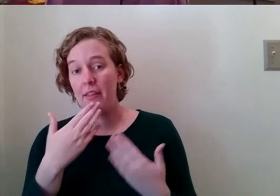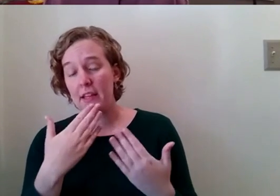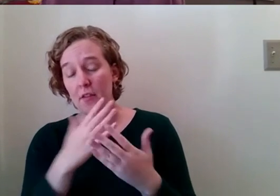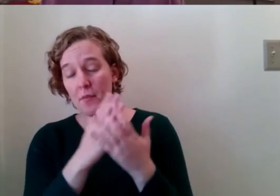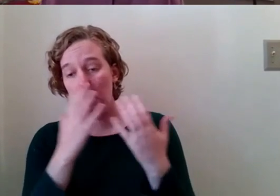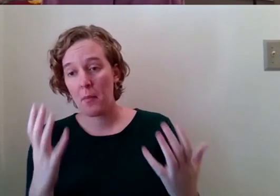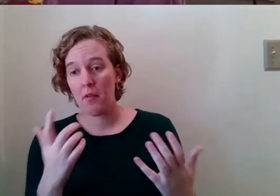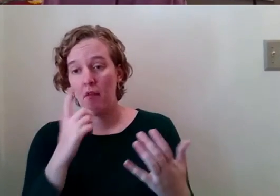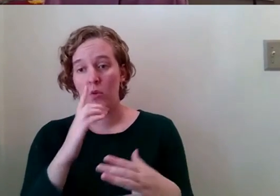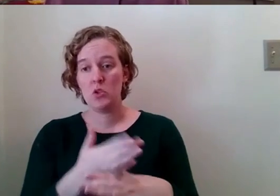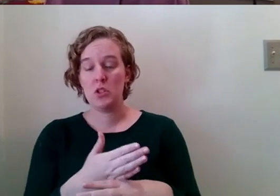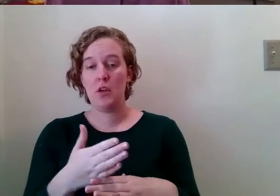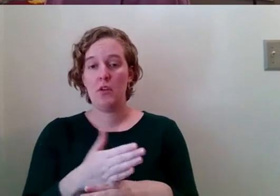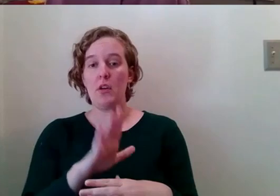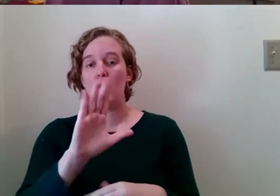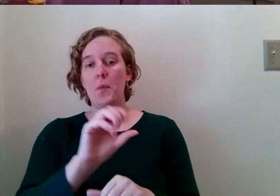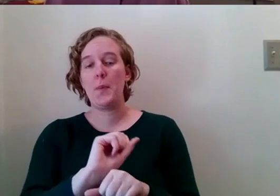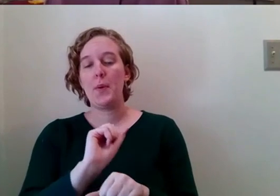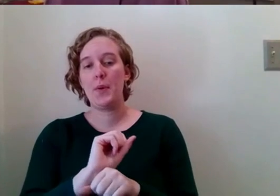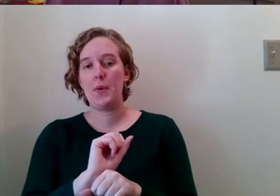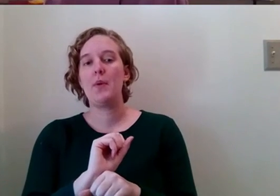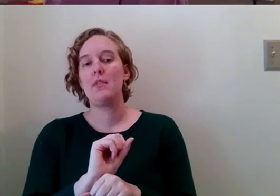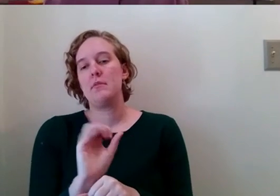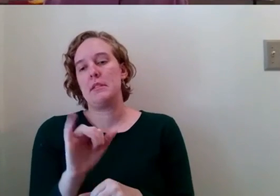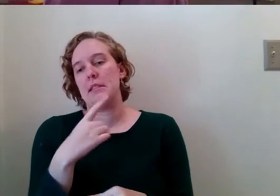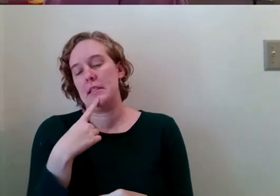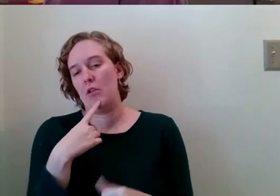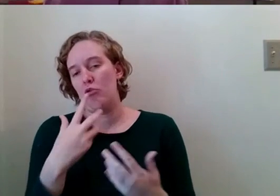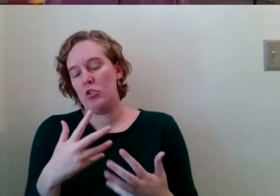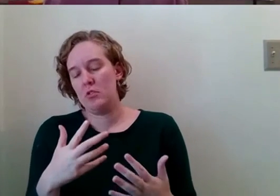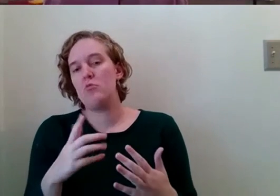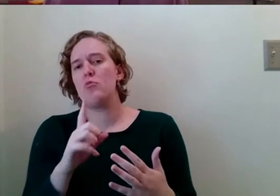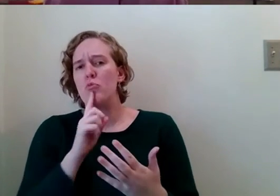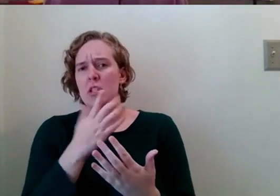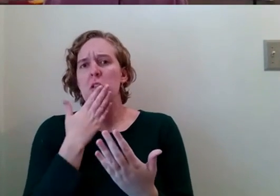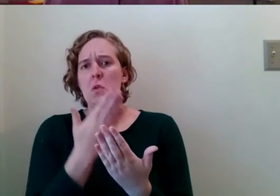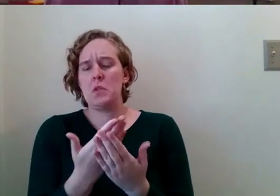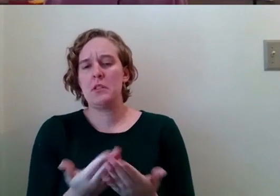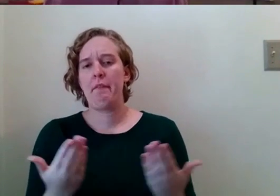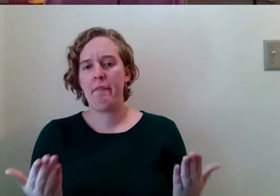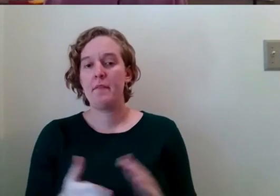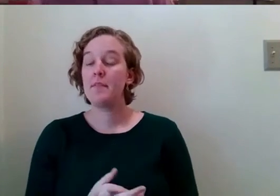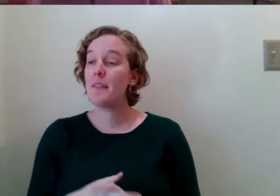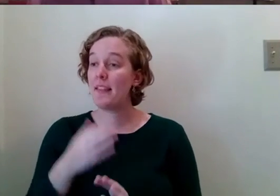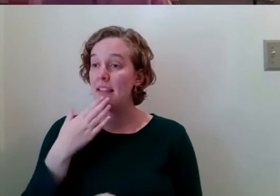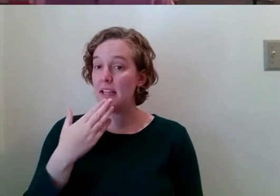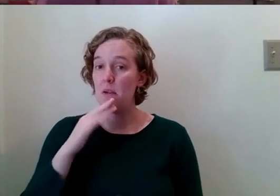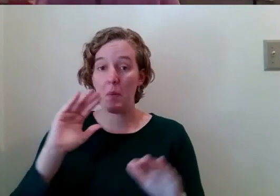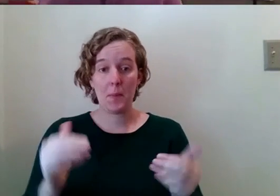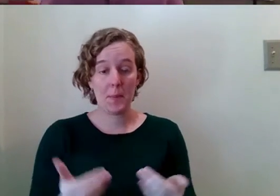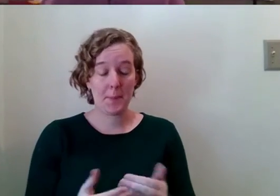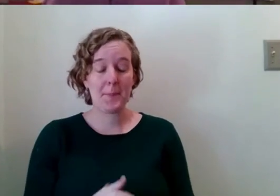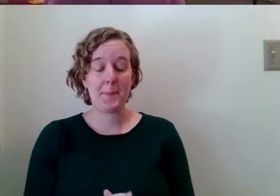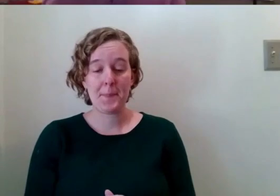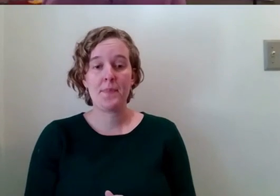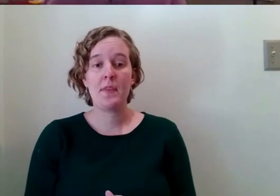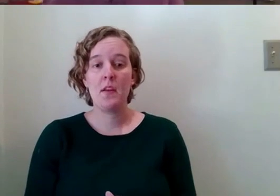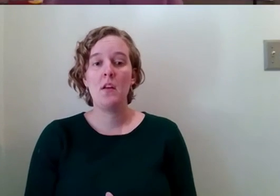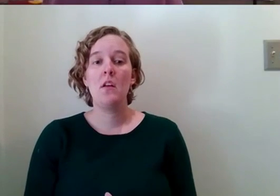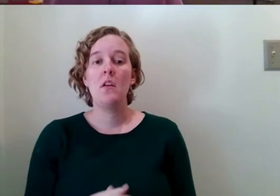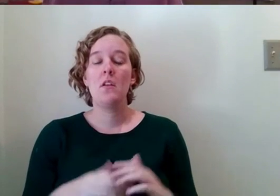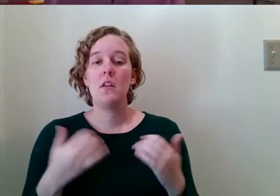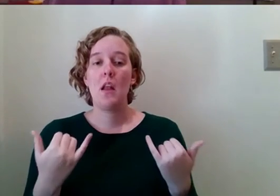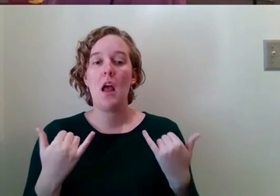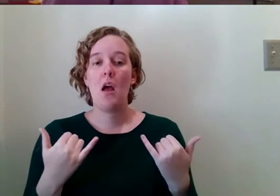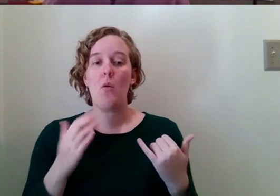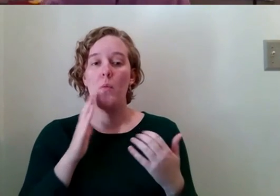much for sharing um your work uh as i said it's it's really really great stuff thank you you're welcome um and so it looks